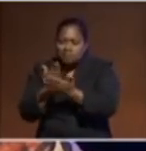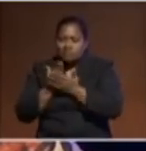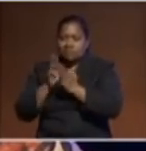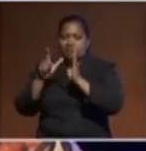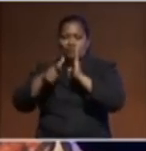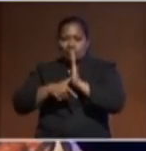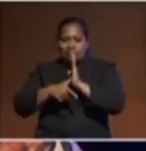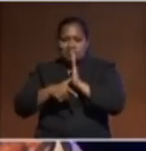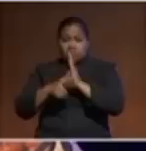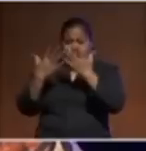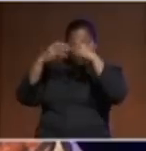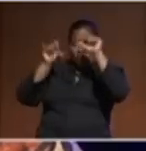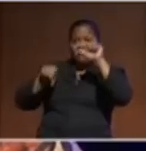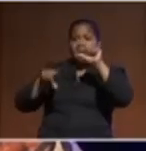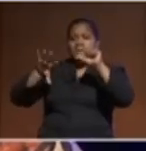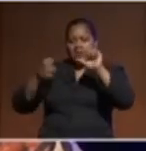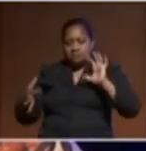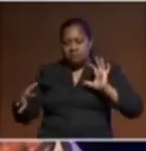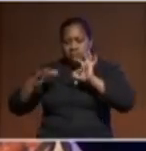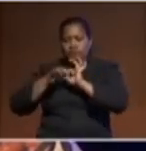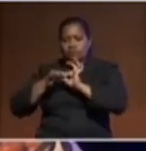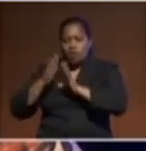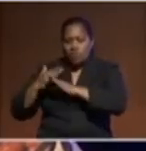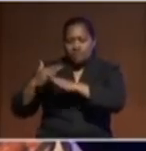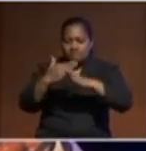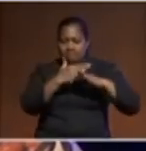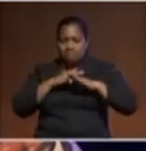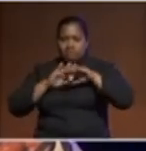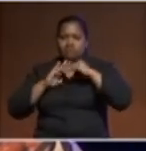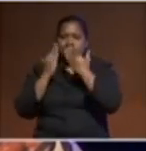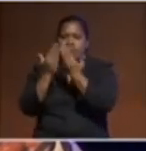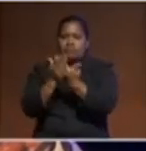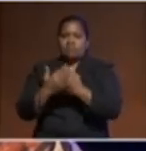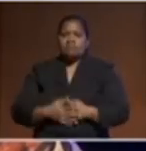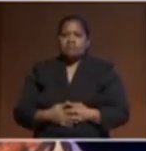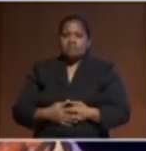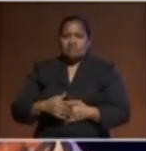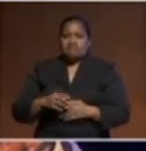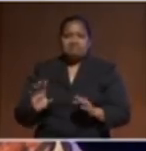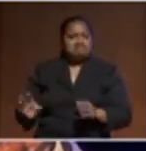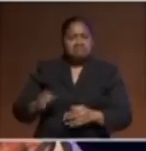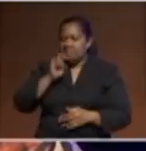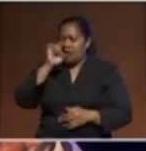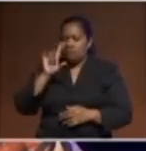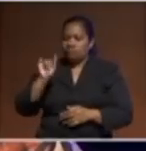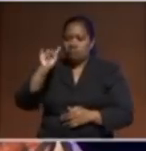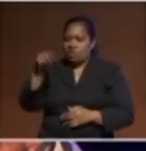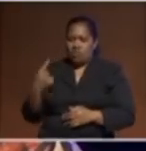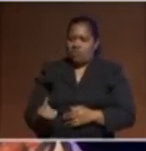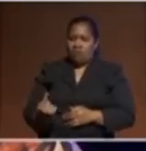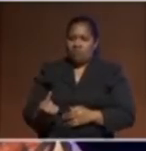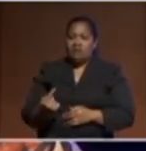must work together. None of us can do this alone, and thankfully, we are not alone.